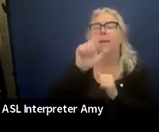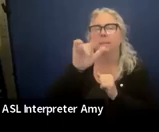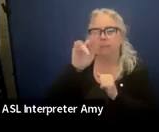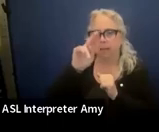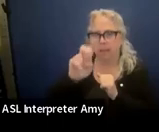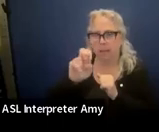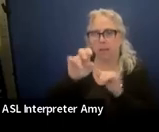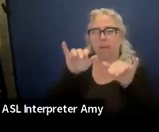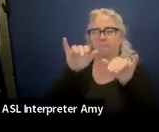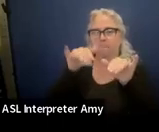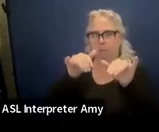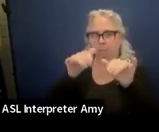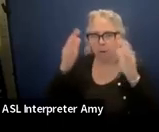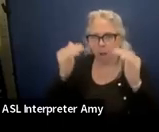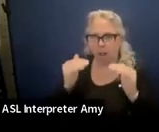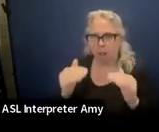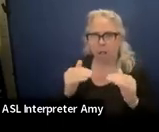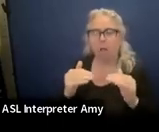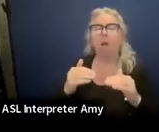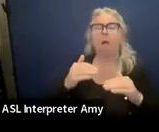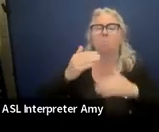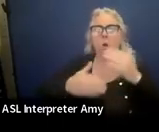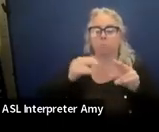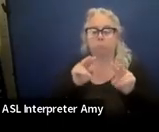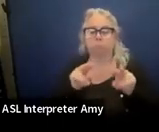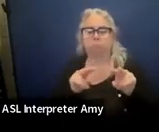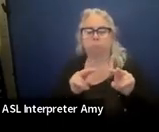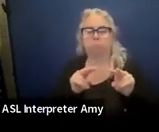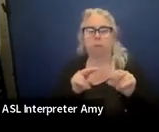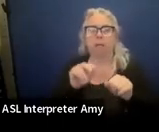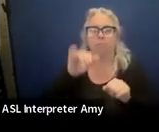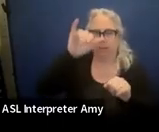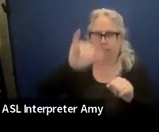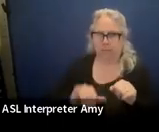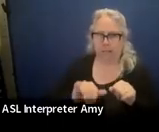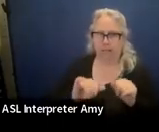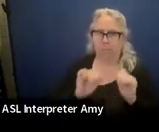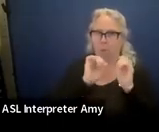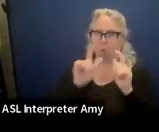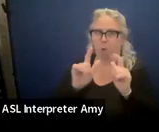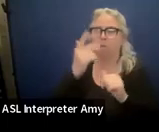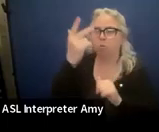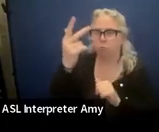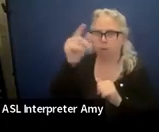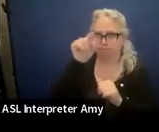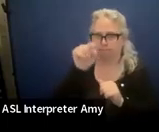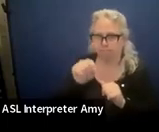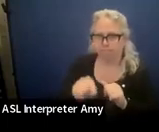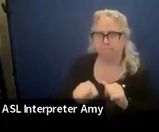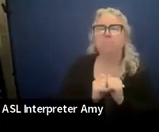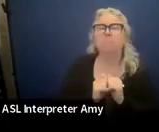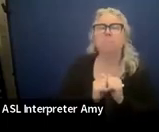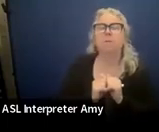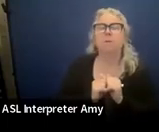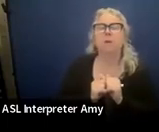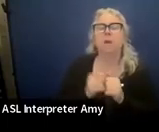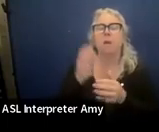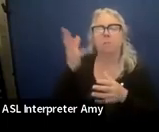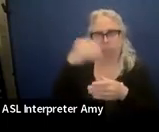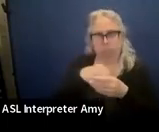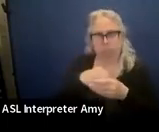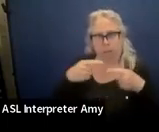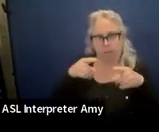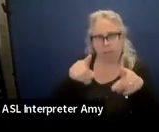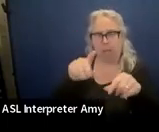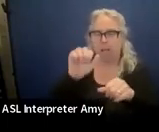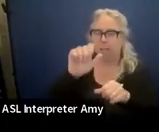monitoring, those are, that's your data. That's your same data point need to be in all three places. This is part of that alignment that Ashley kept